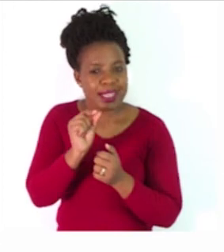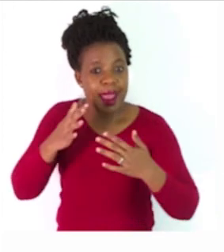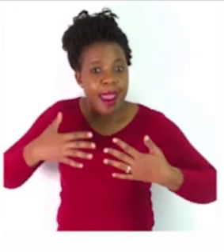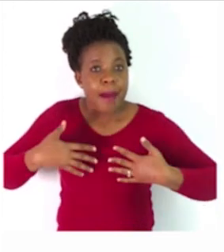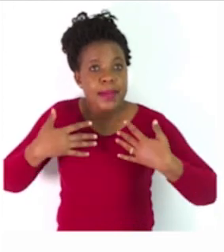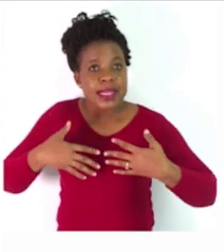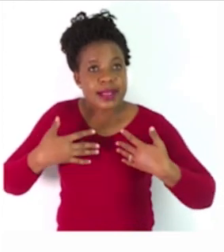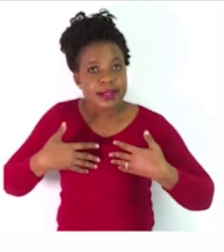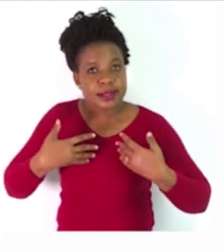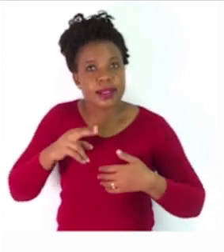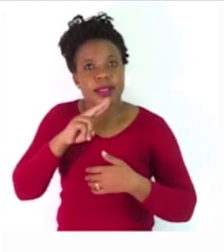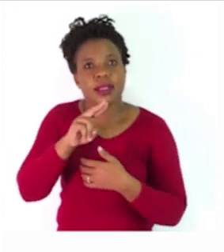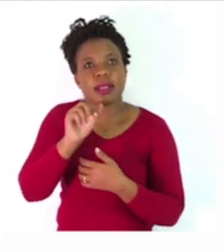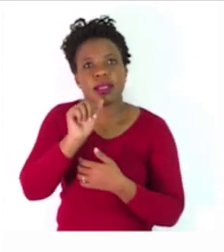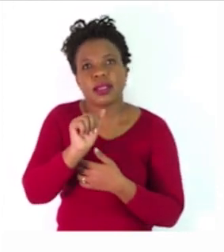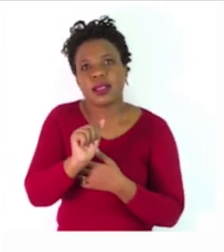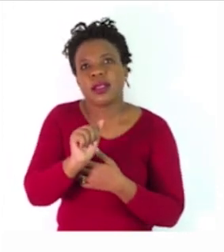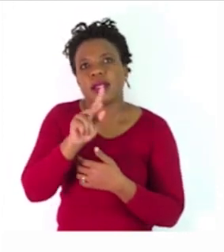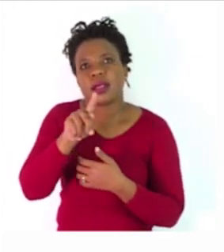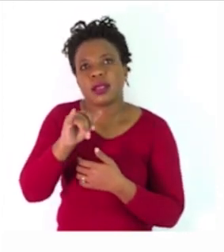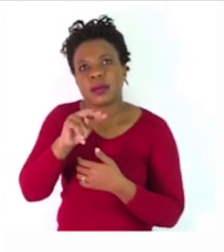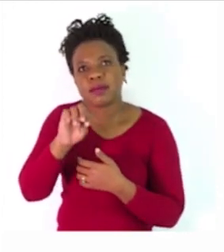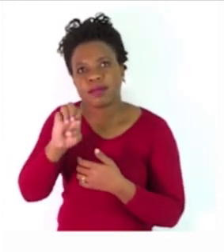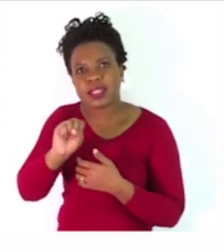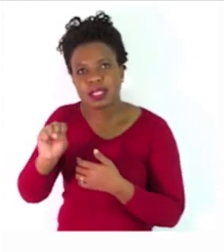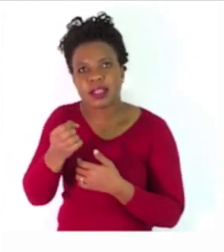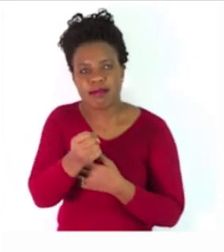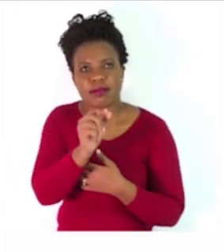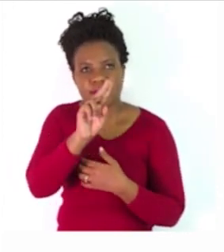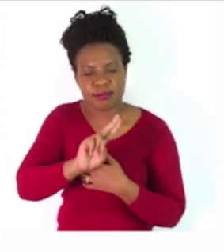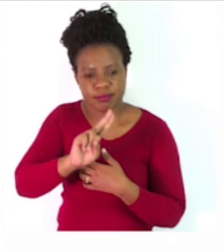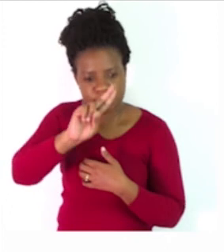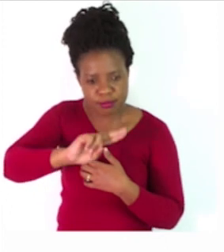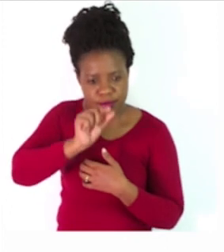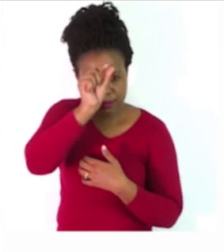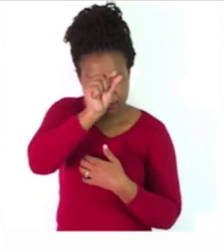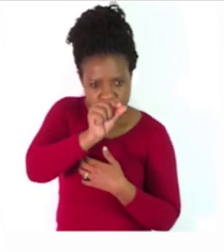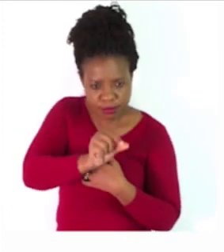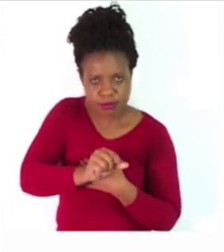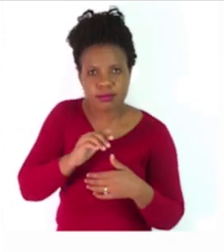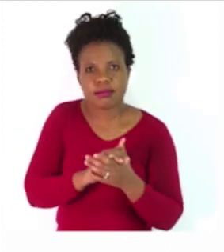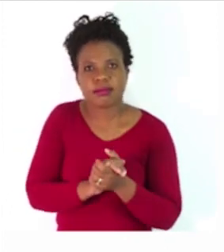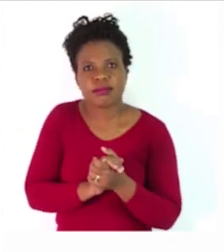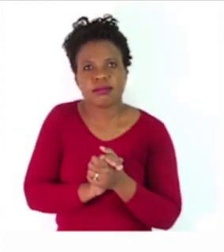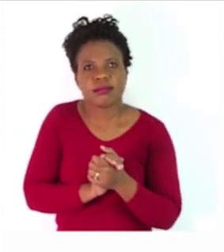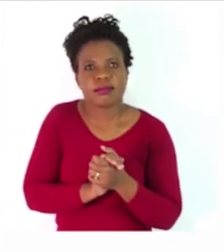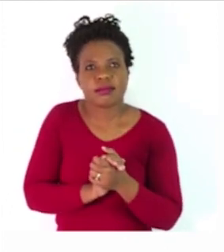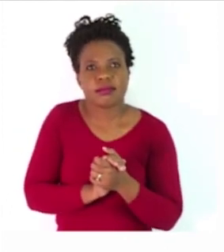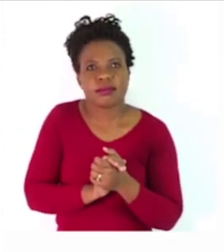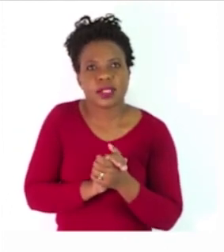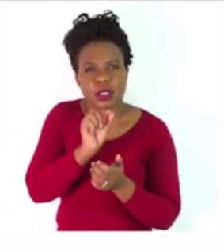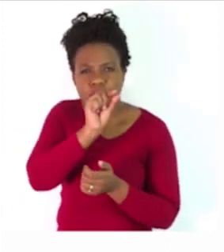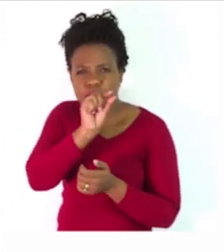So, you color that, all right? And in the first line across,